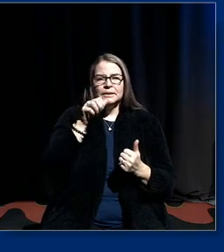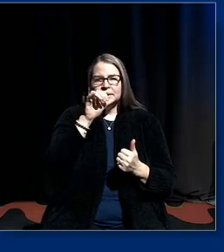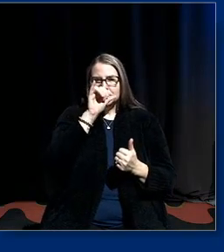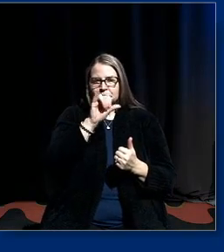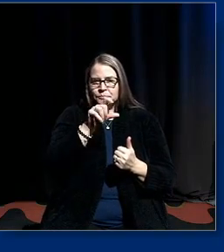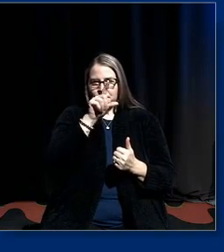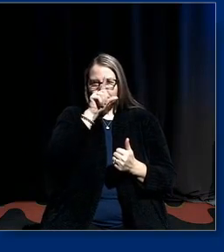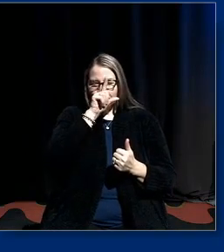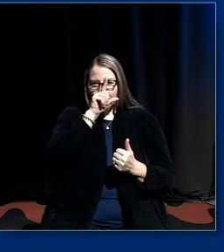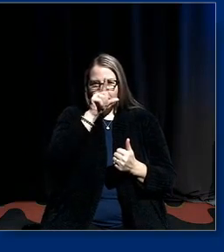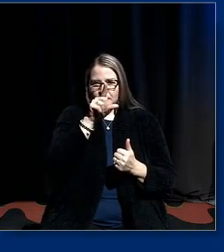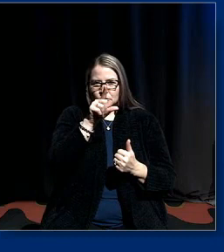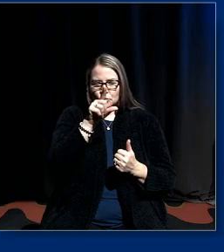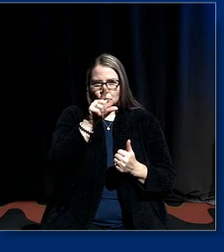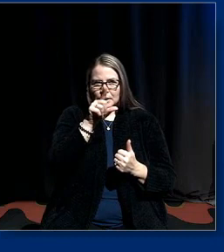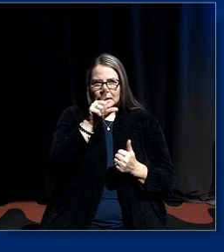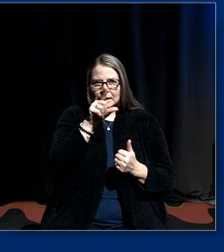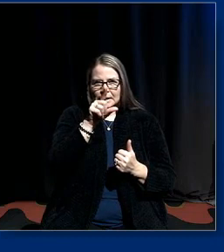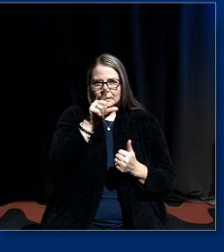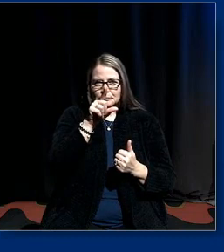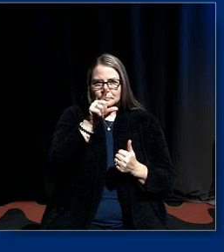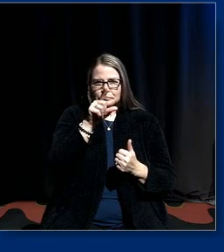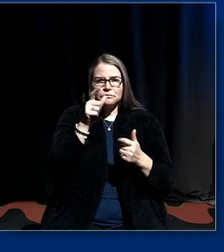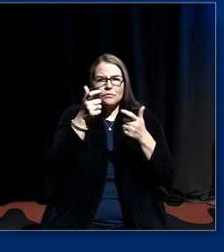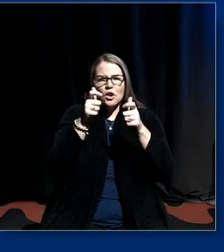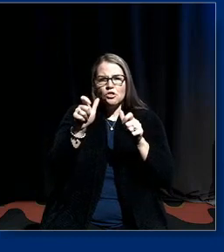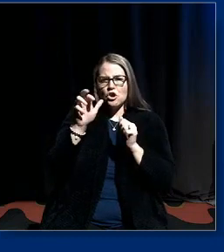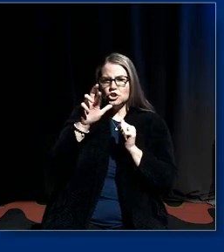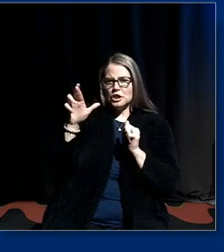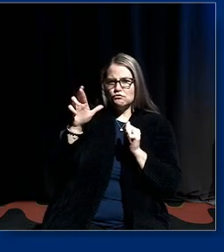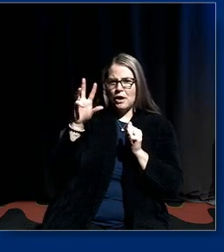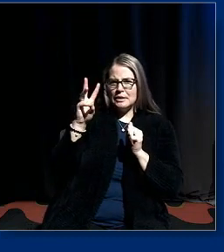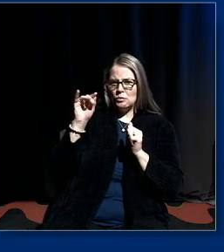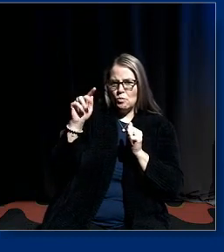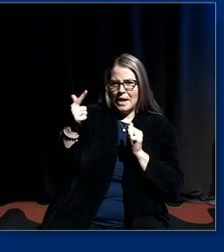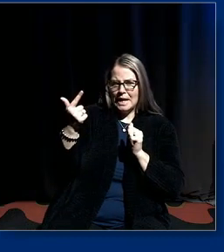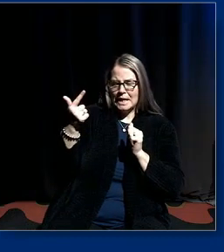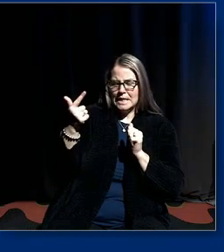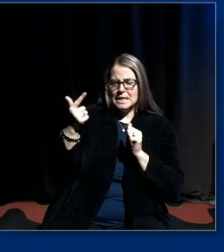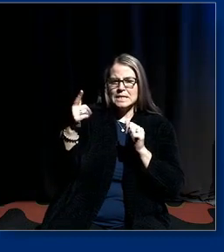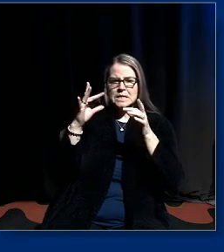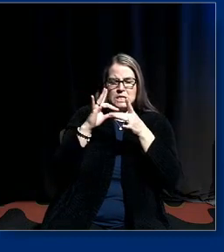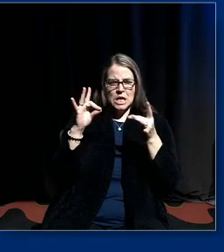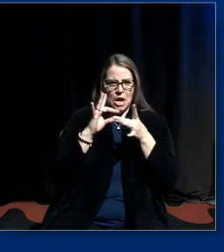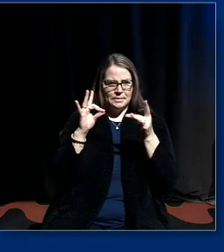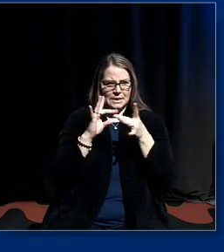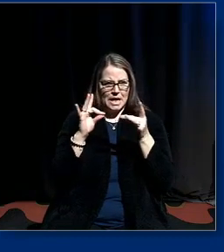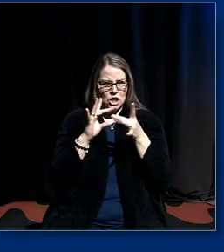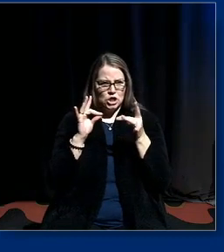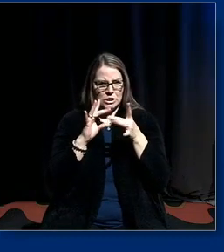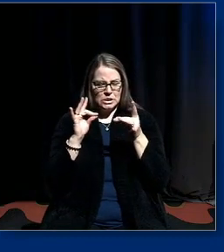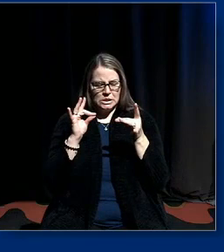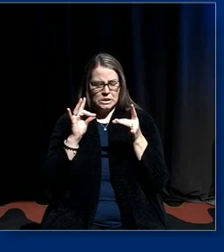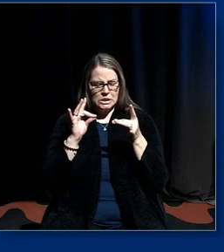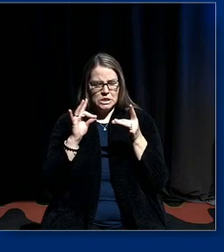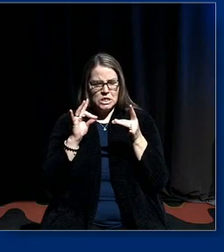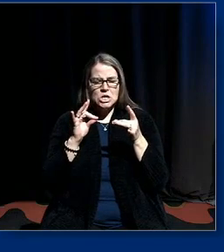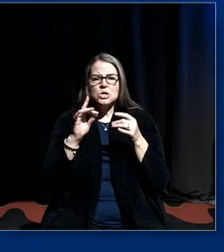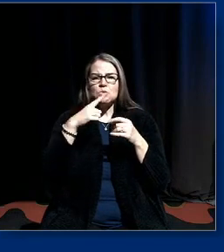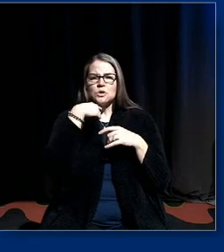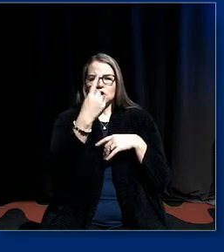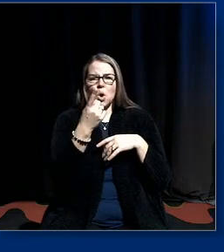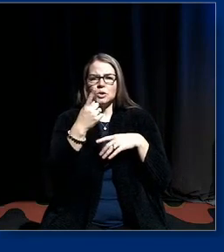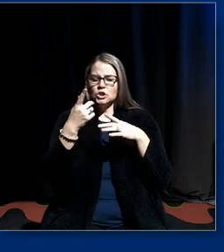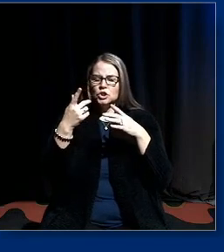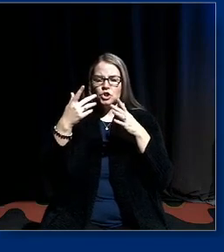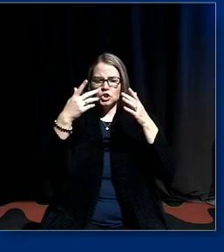collection of people uh largely right-wing um commentators who were told to go away and look